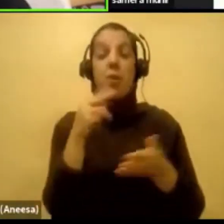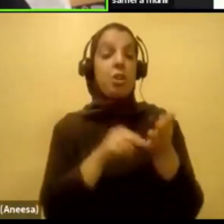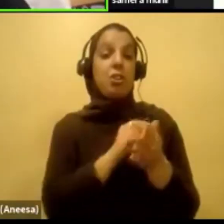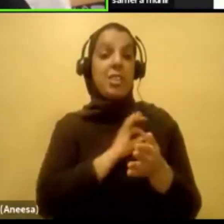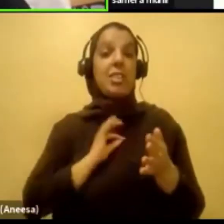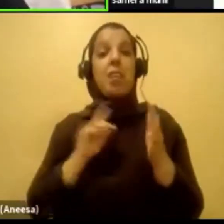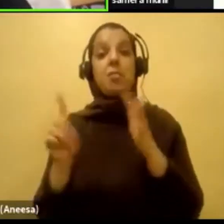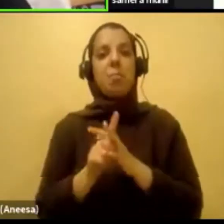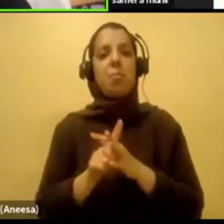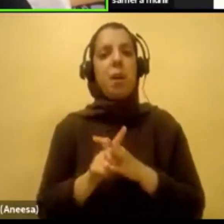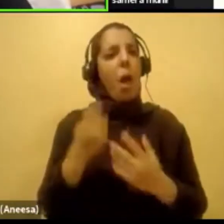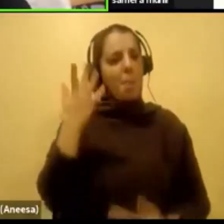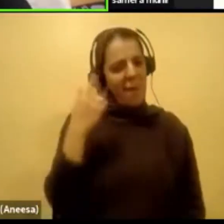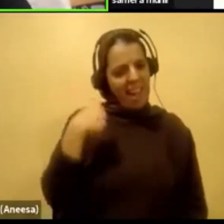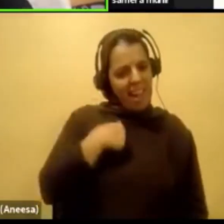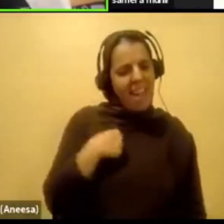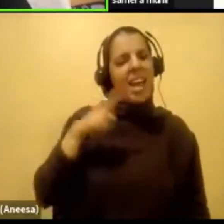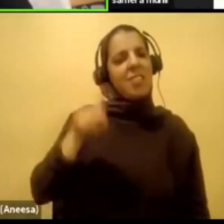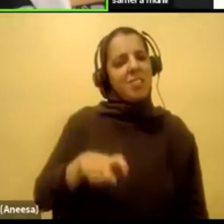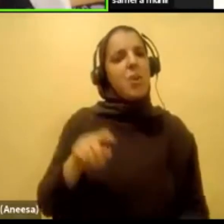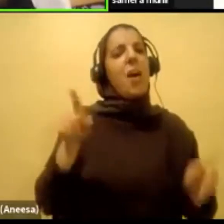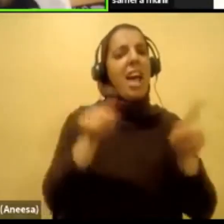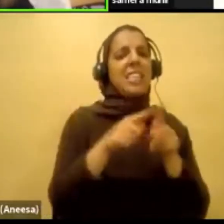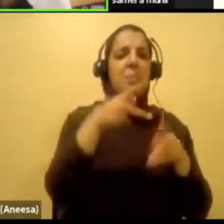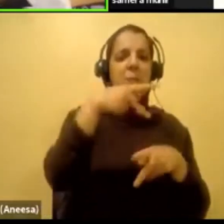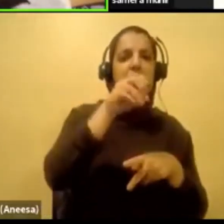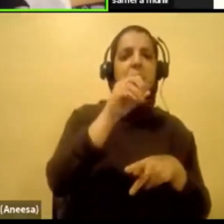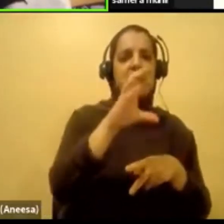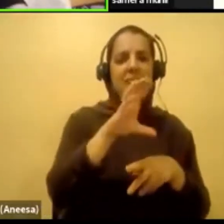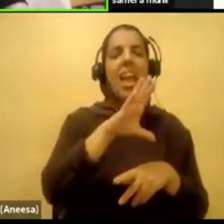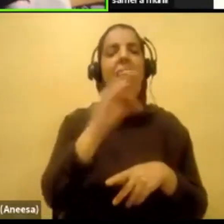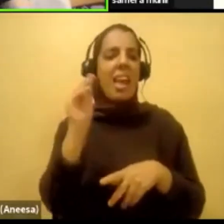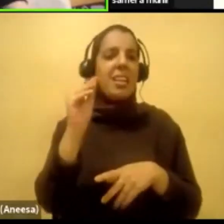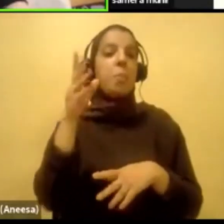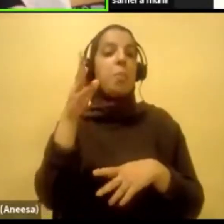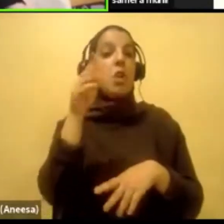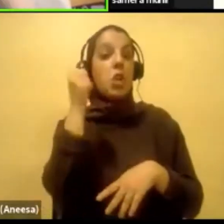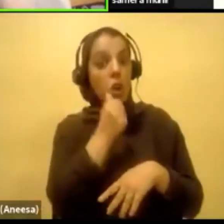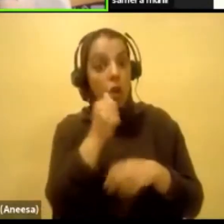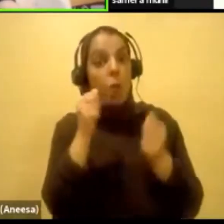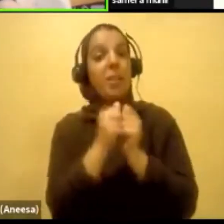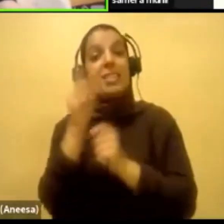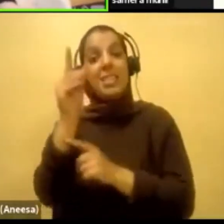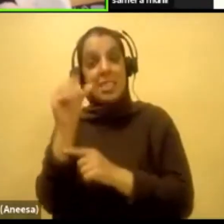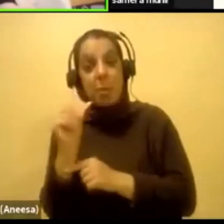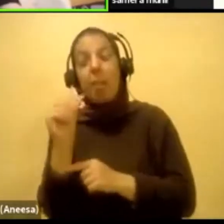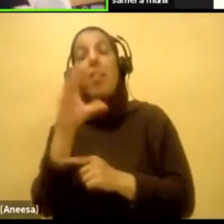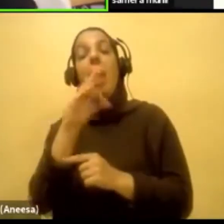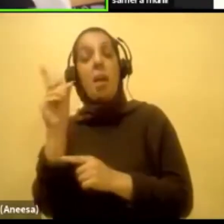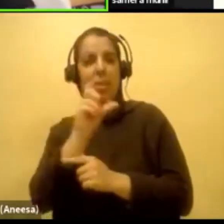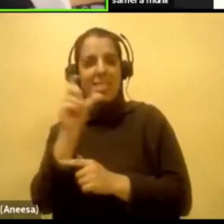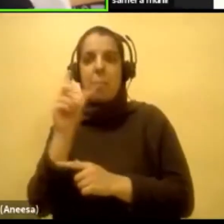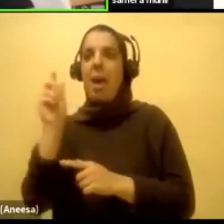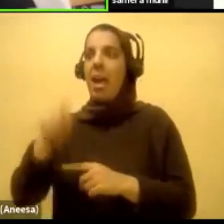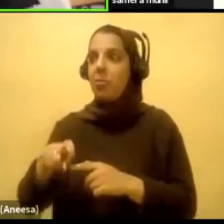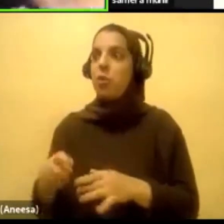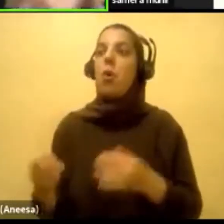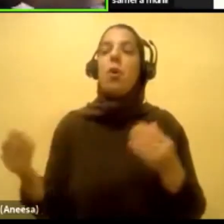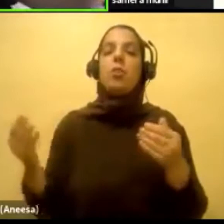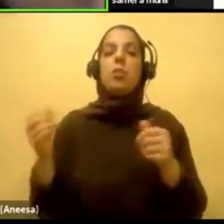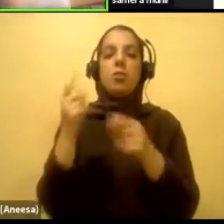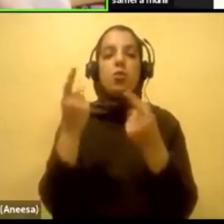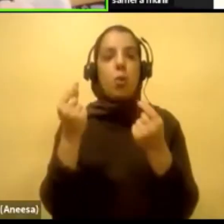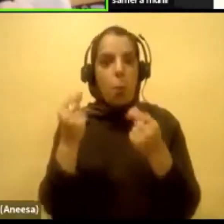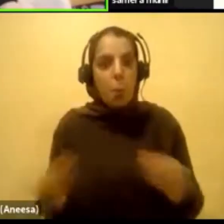take me as a person of color and a girl with a disability who's Muslim? How come I have to go that extra step? Not extra step. Extra